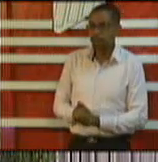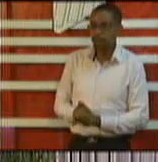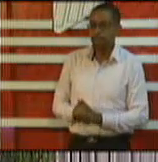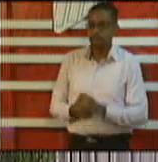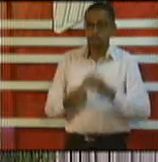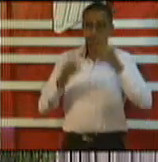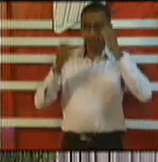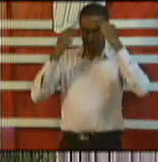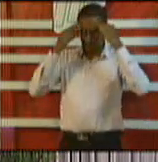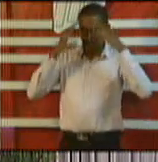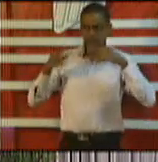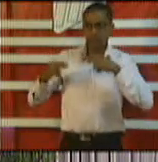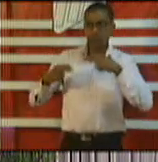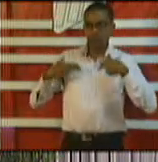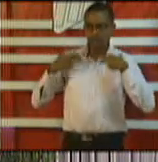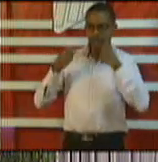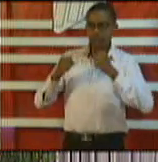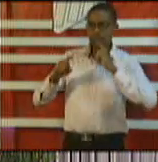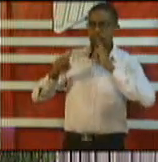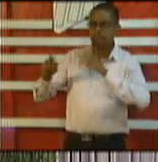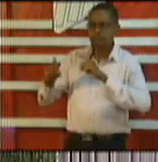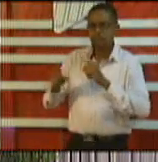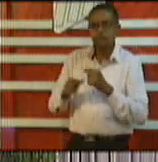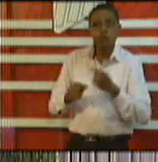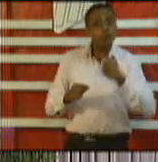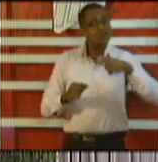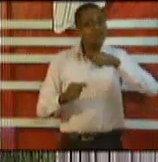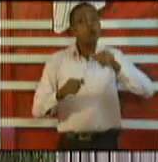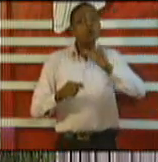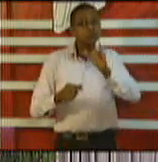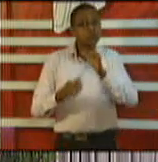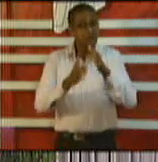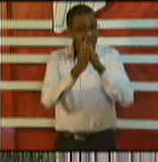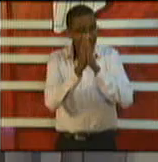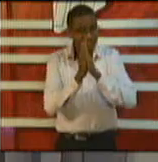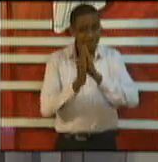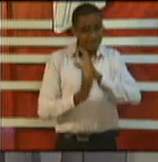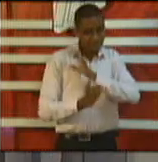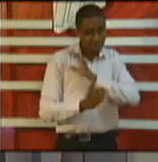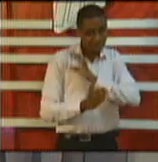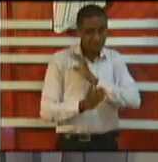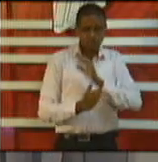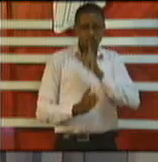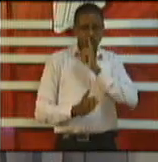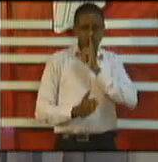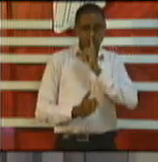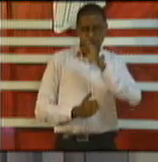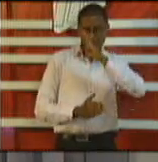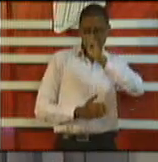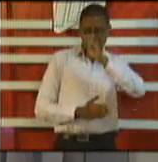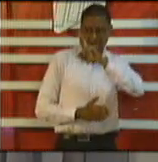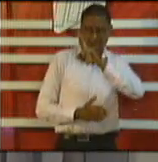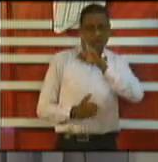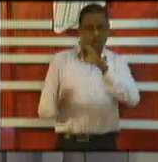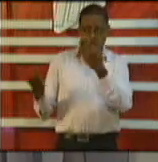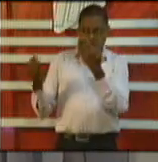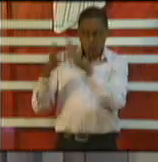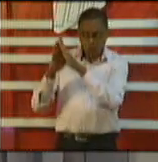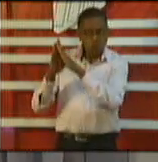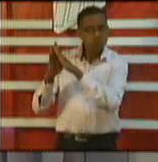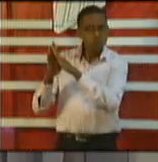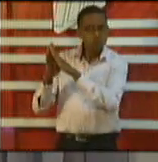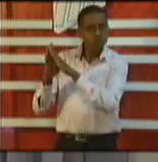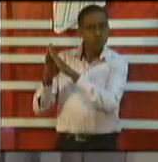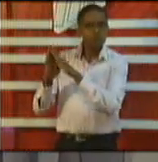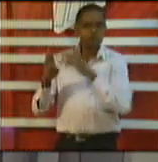we discussed this we'll be asking the police even though bar doors are closed we know we know